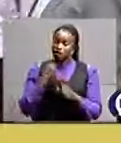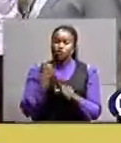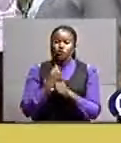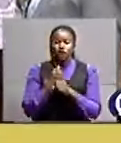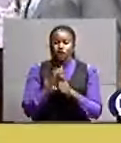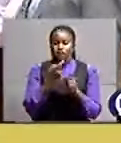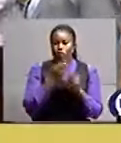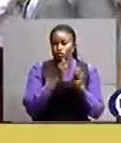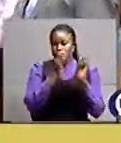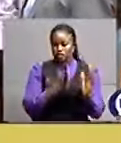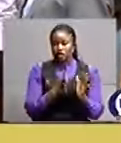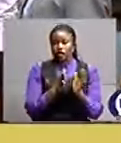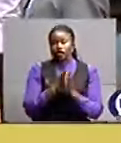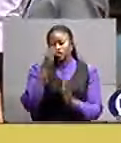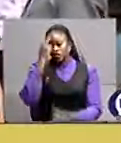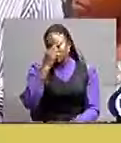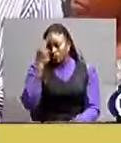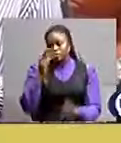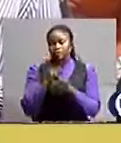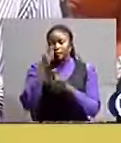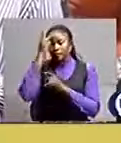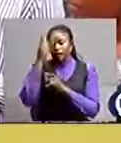students with parent support.